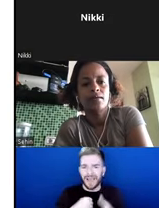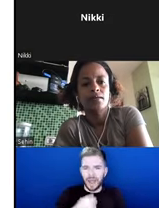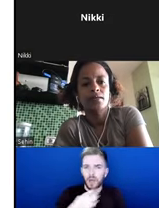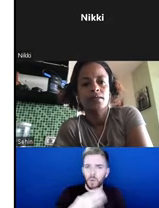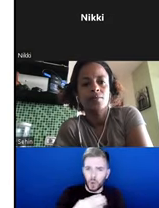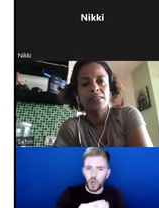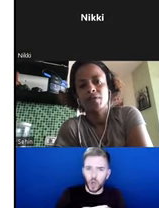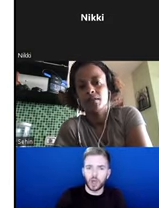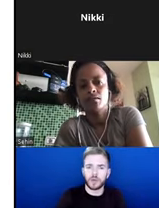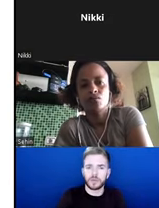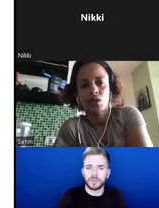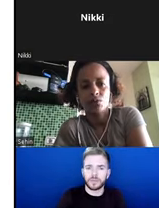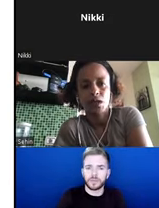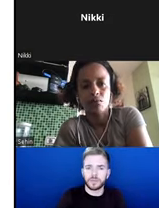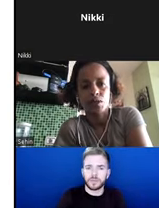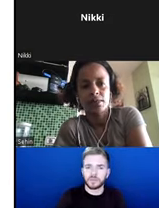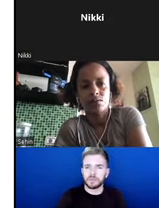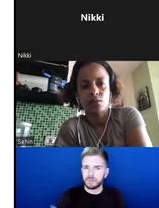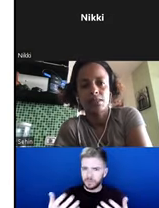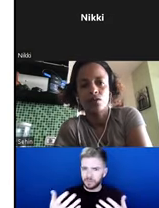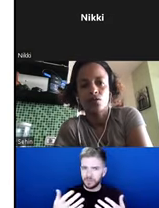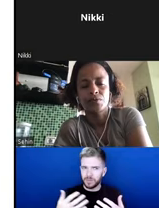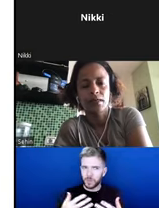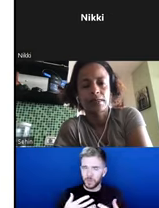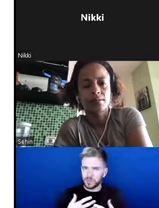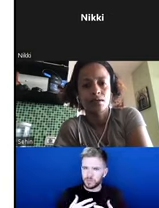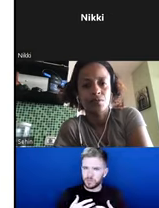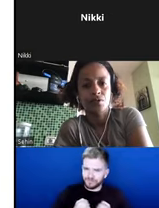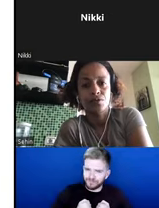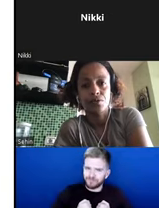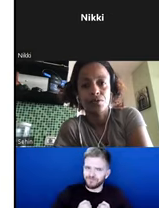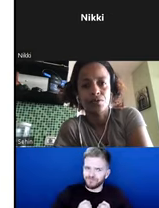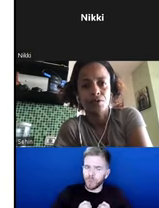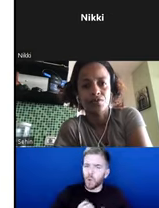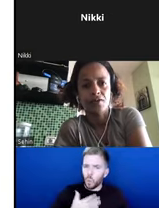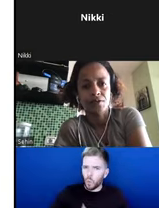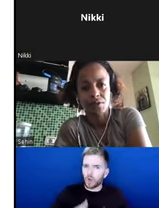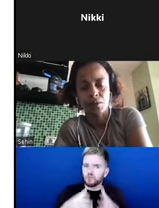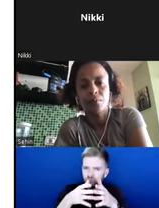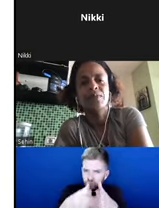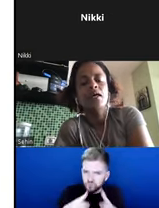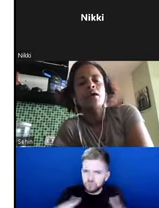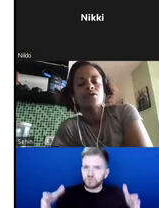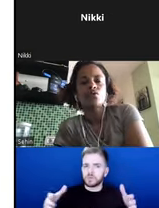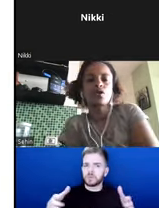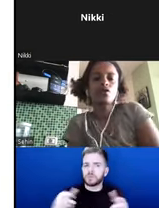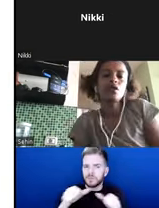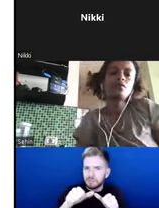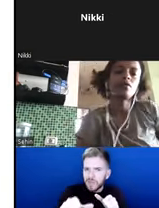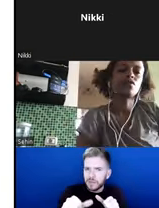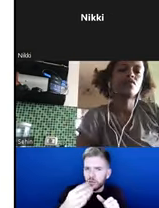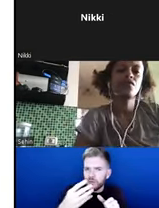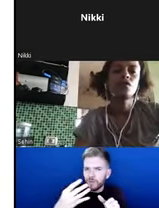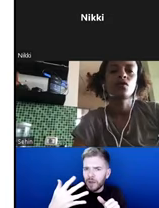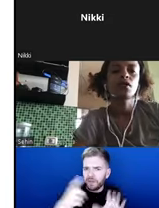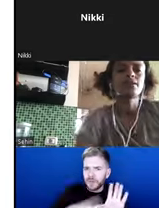And that's something that we will see grow in the next three to five years as well. So in